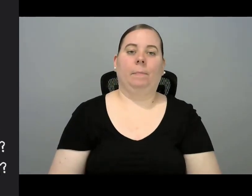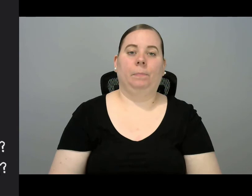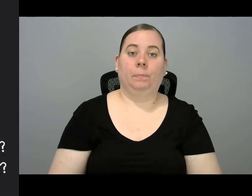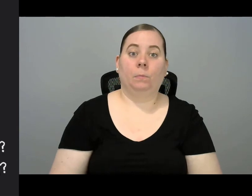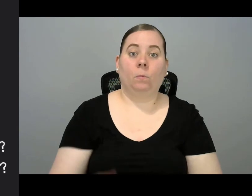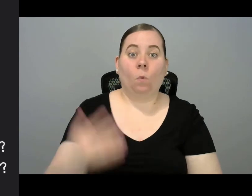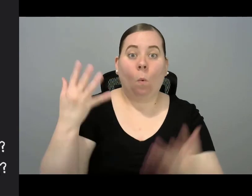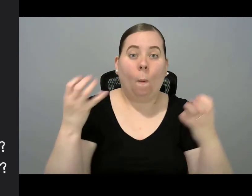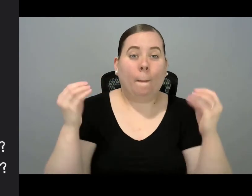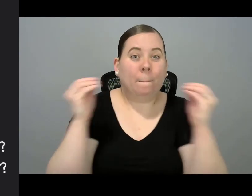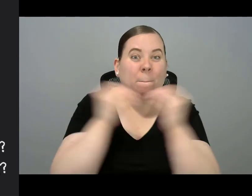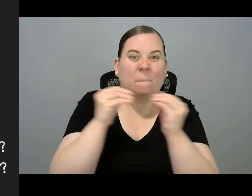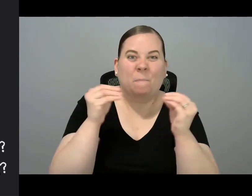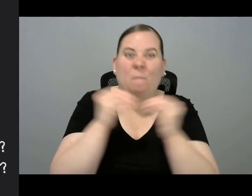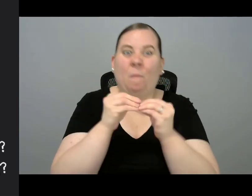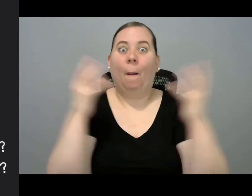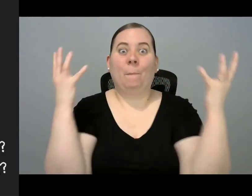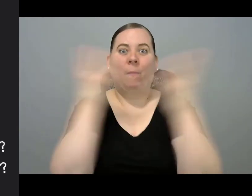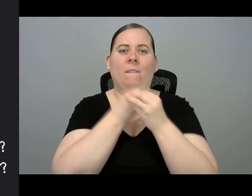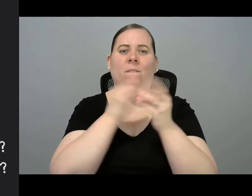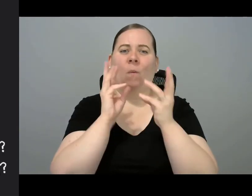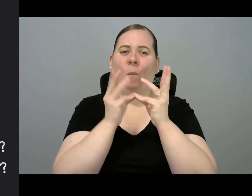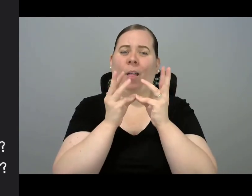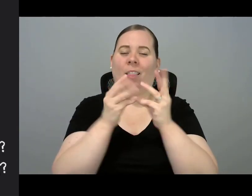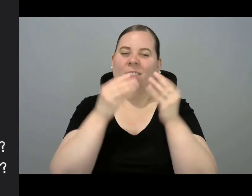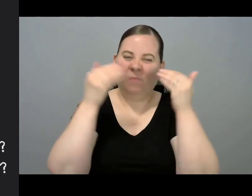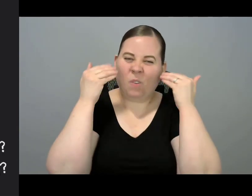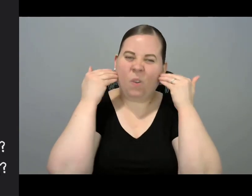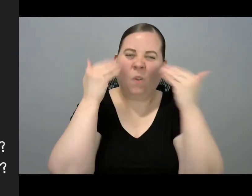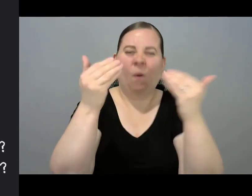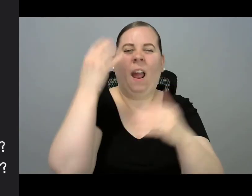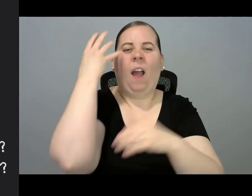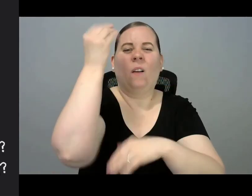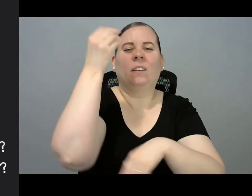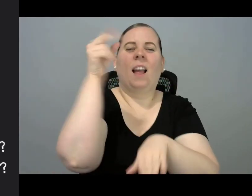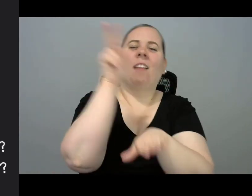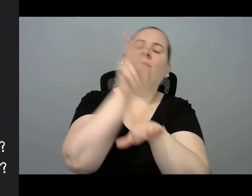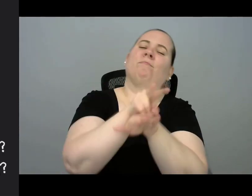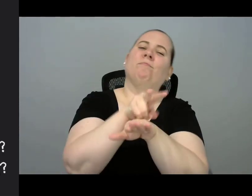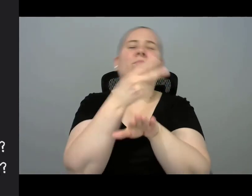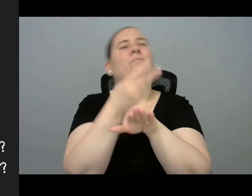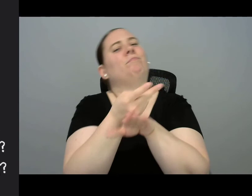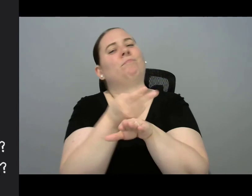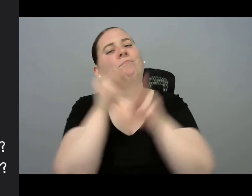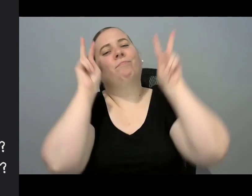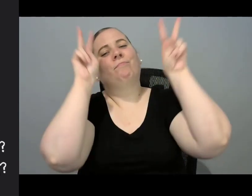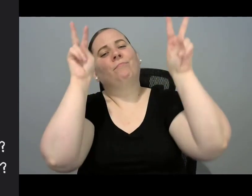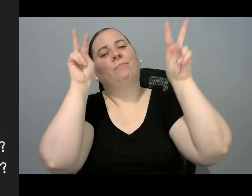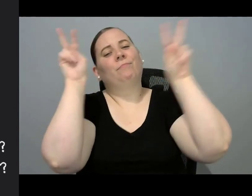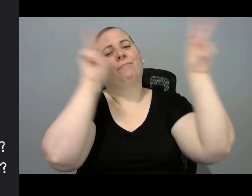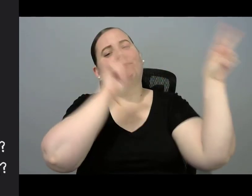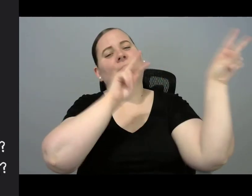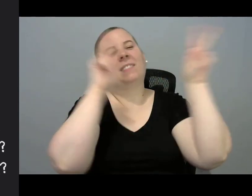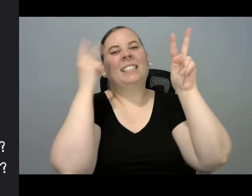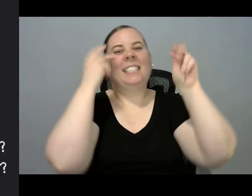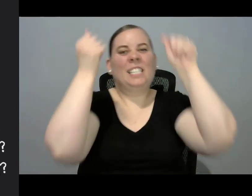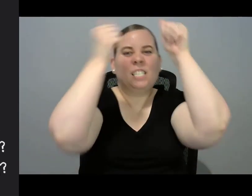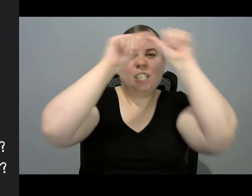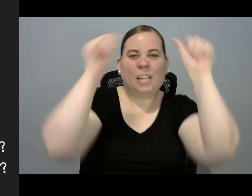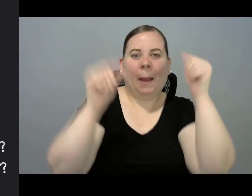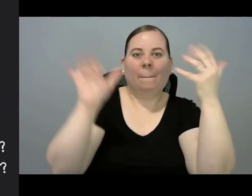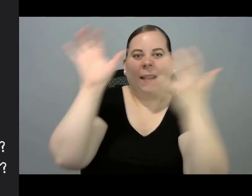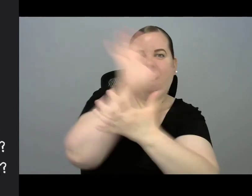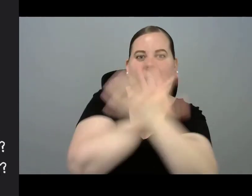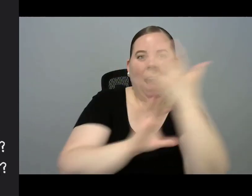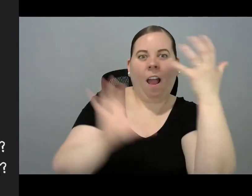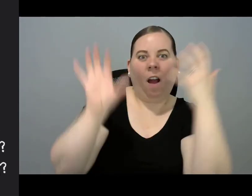ahead today, it's a great day to take some time, lay outdoors, look up at the sky, and see what shapes you can find in the clouds.